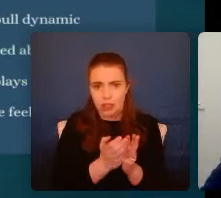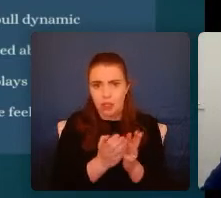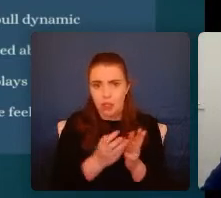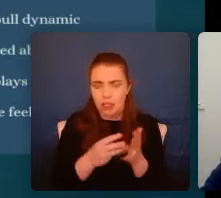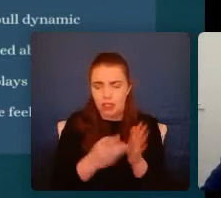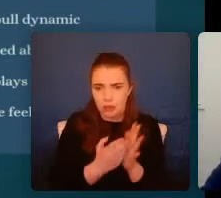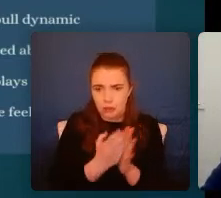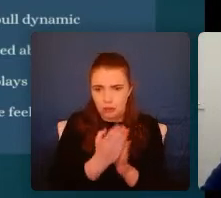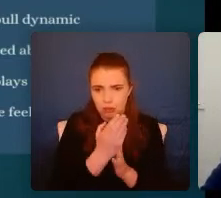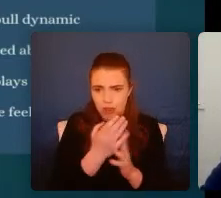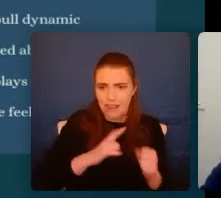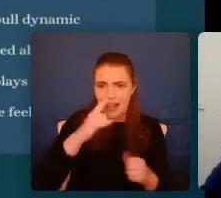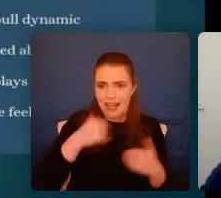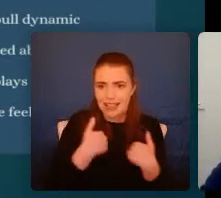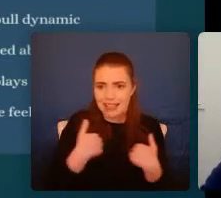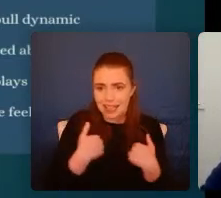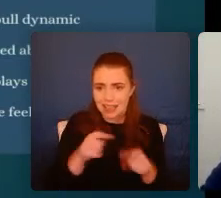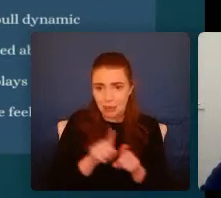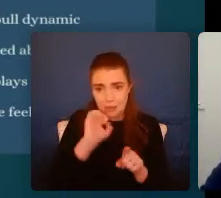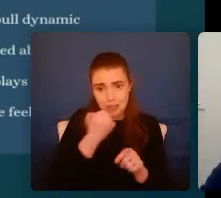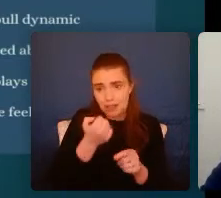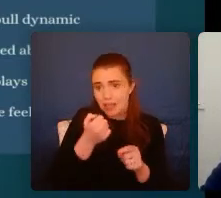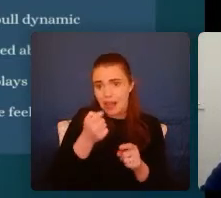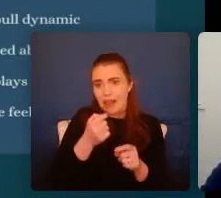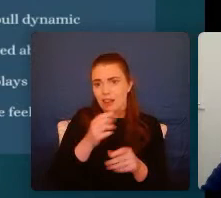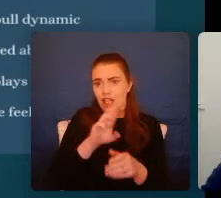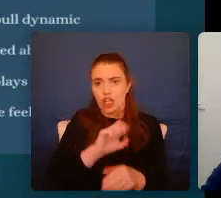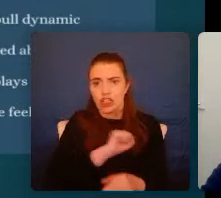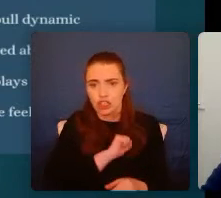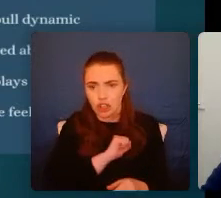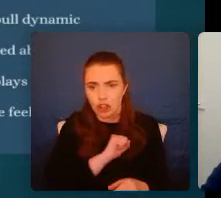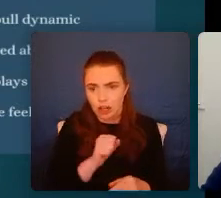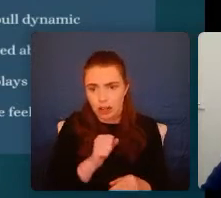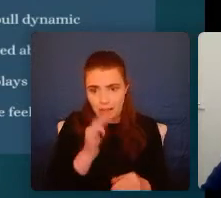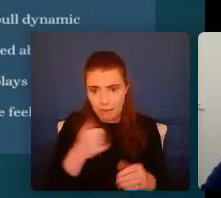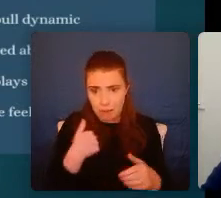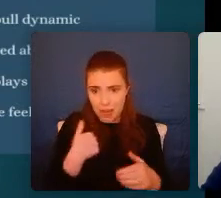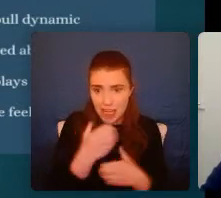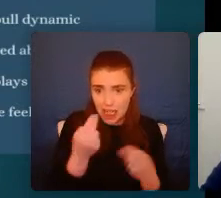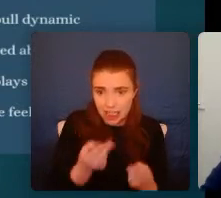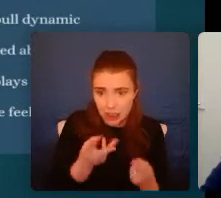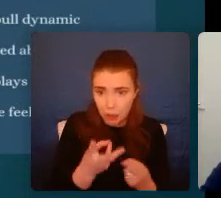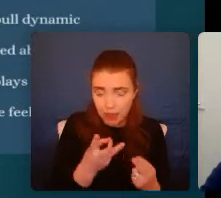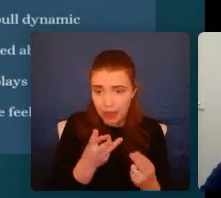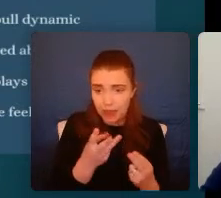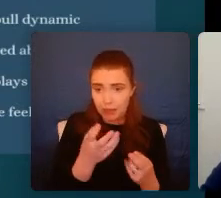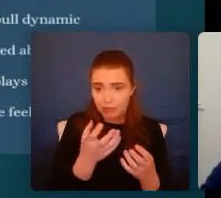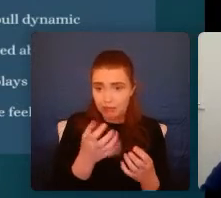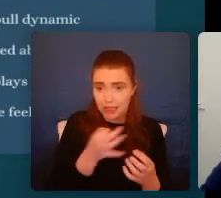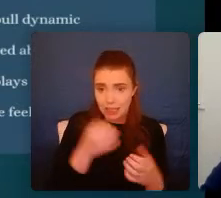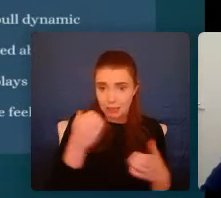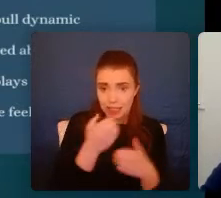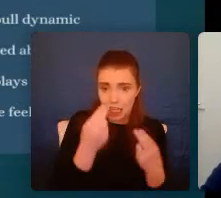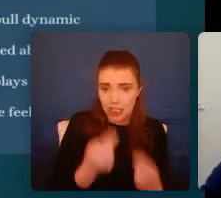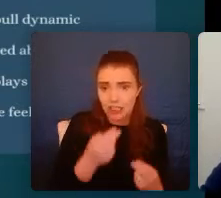is high anxiety. It's because of the uncertainties and not knowing, will my care needs be met or will I end up being hurt? So